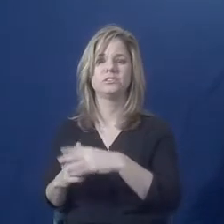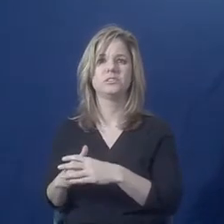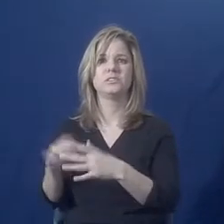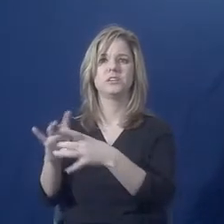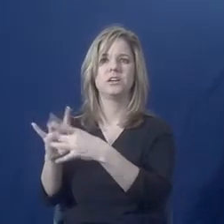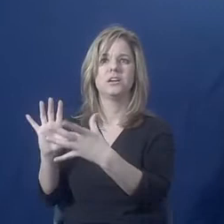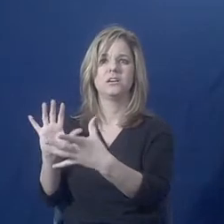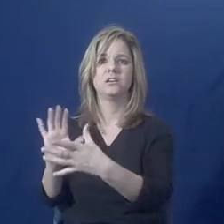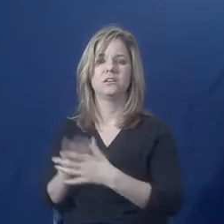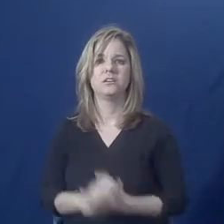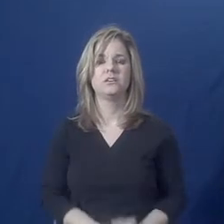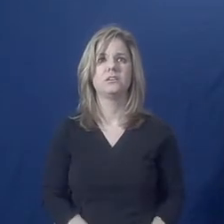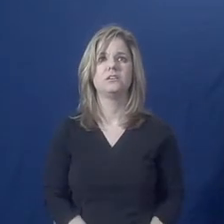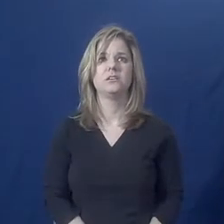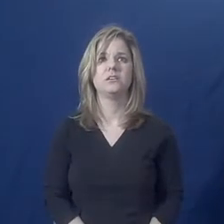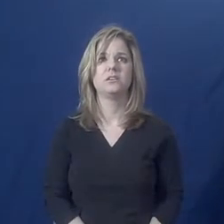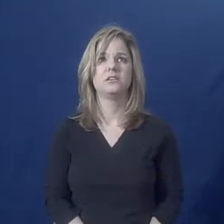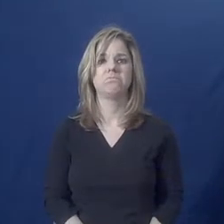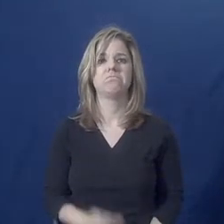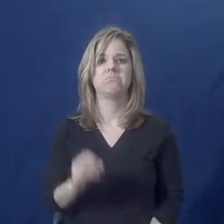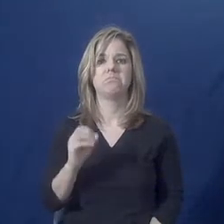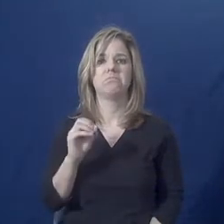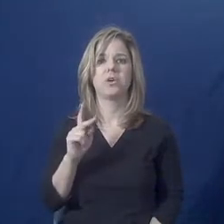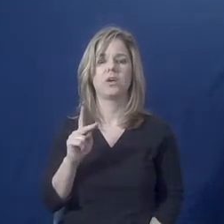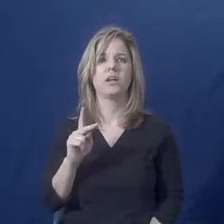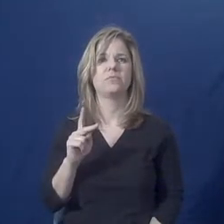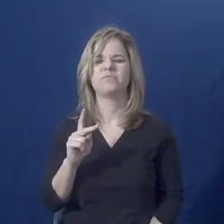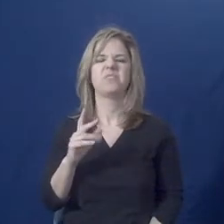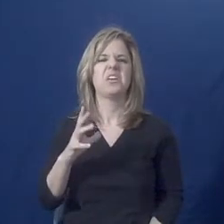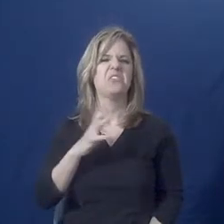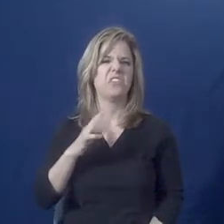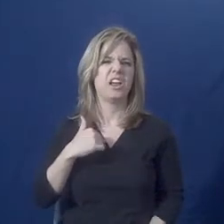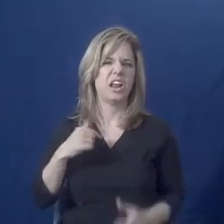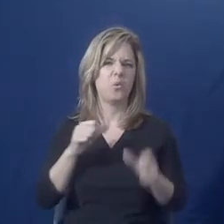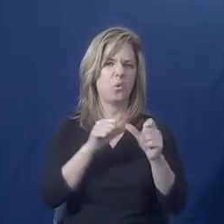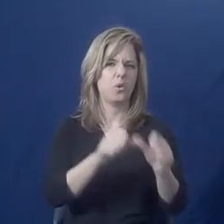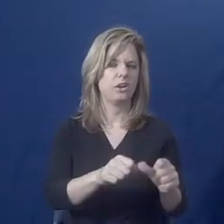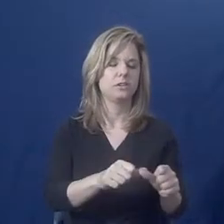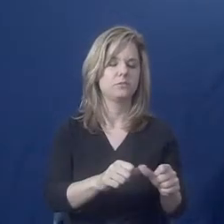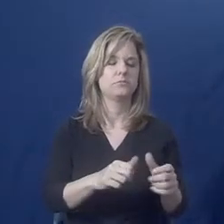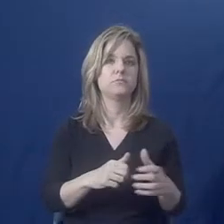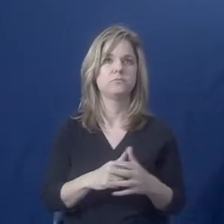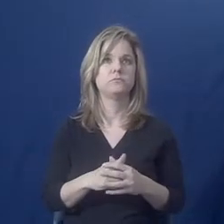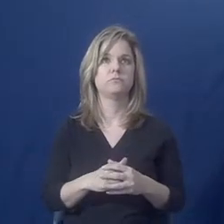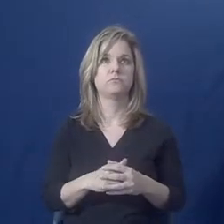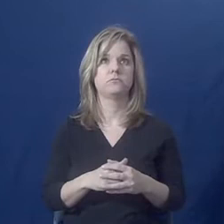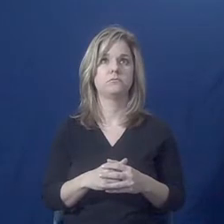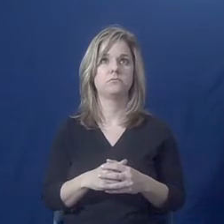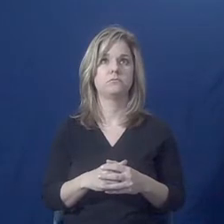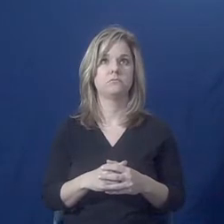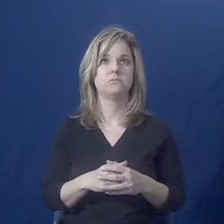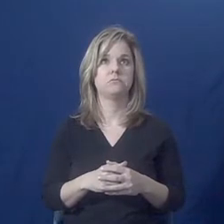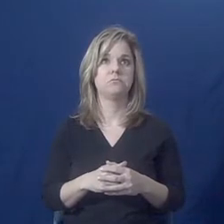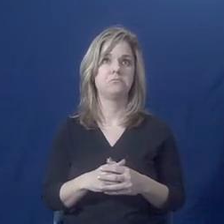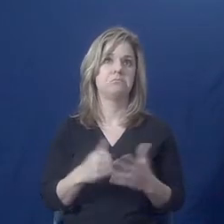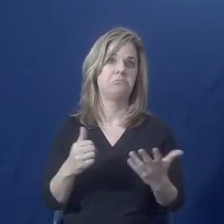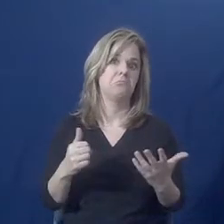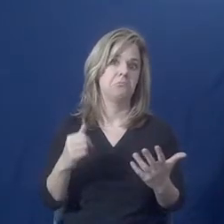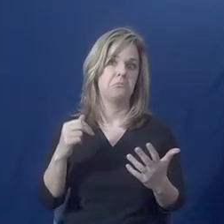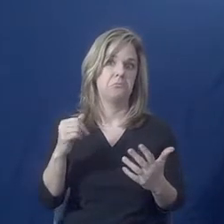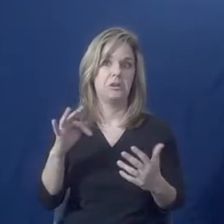Okay. Well, I'll keep going and then do people want to ask some questions? I'm not sure if there's any